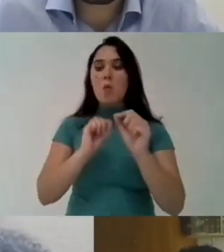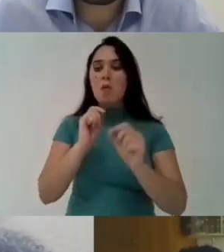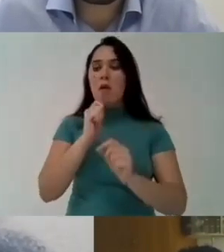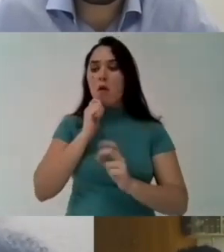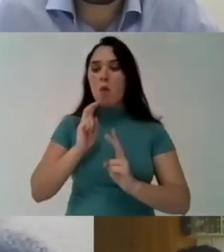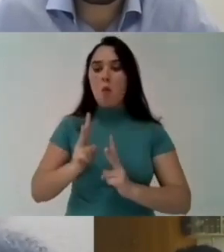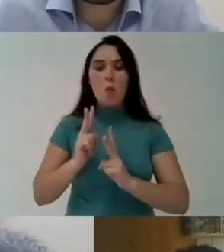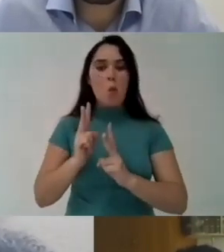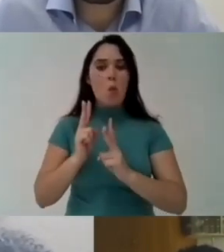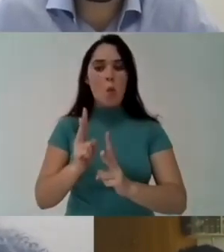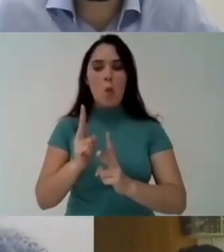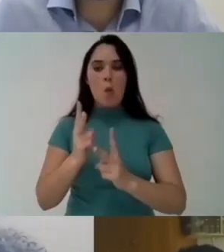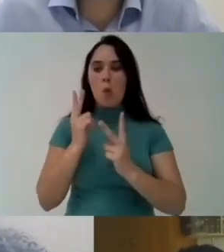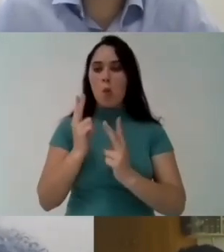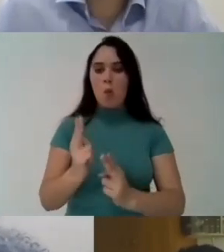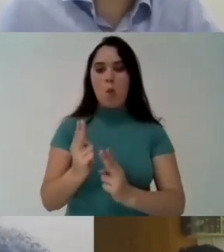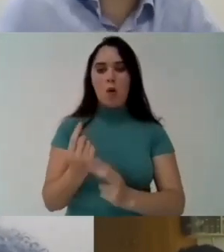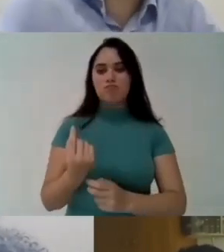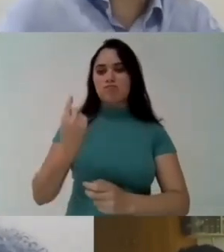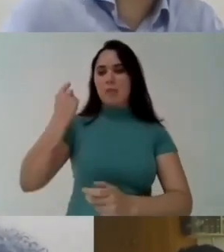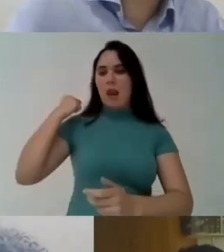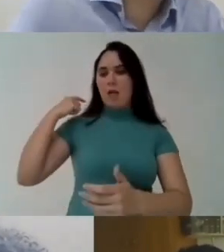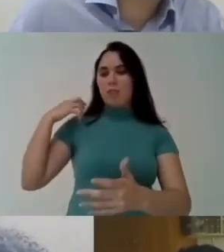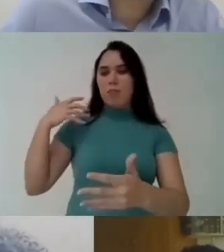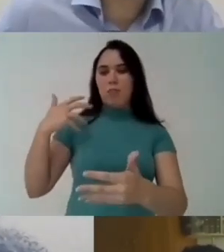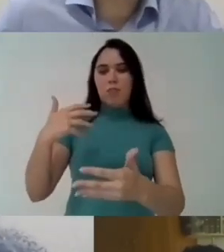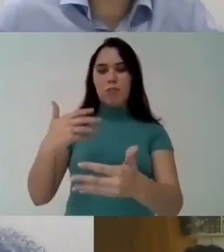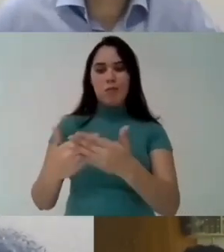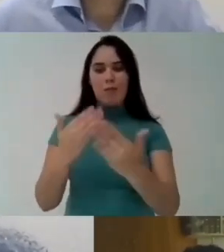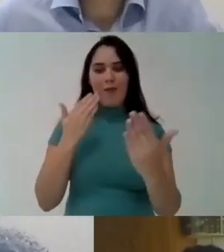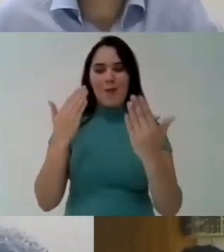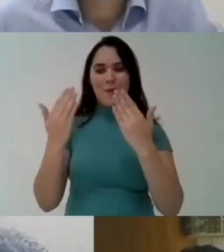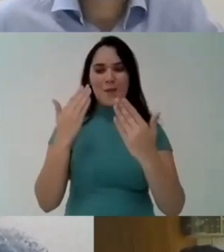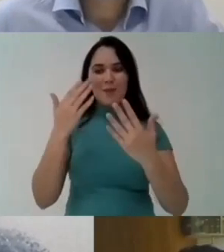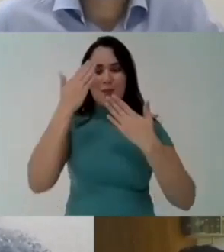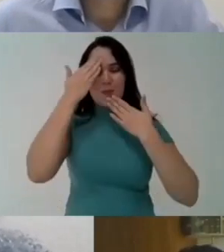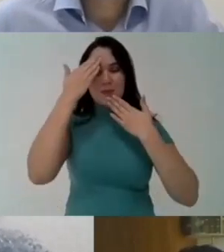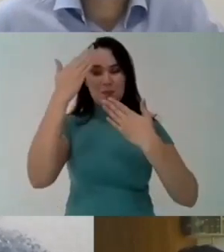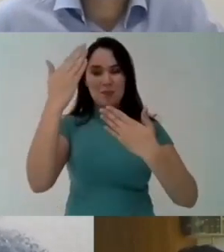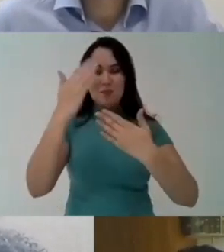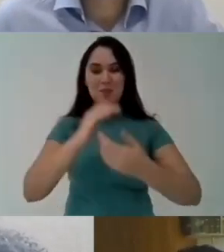happened but i would like to hear from you how do you see this